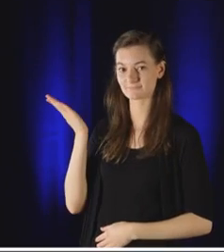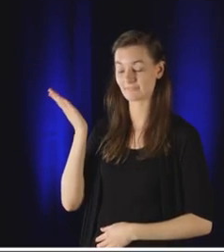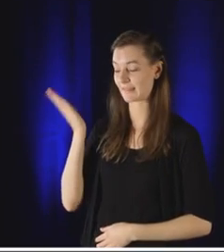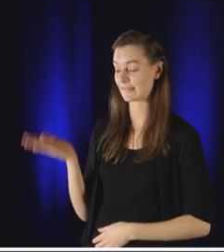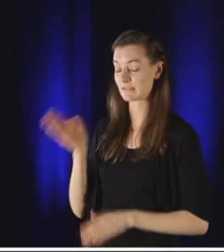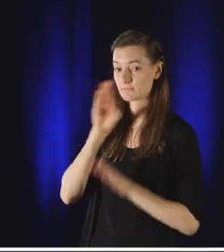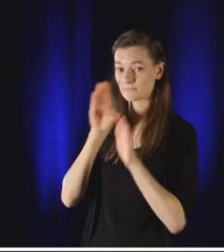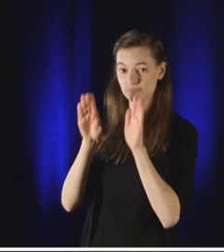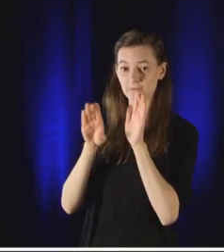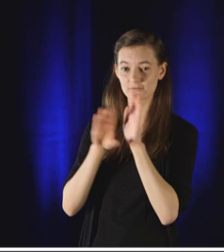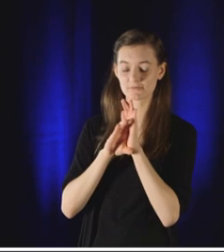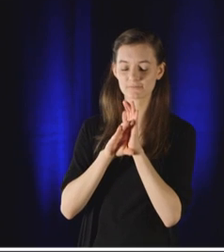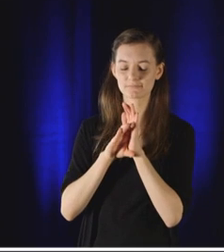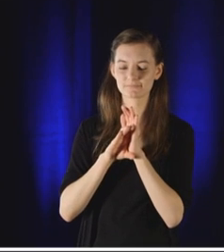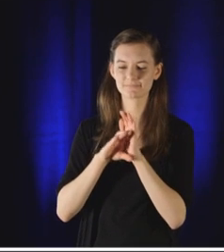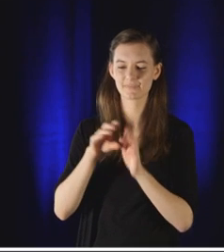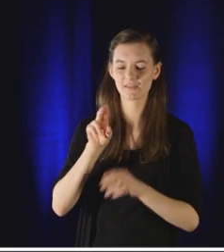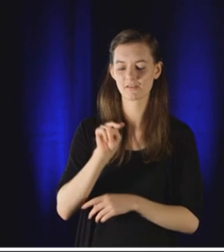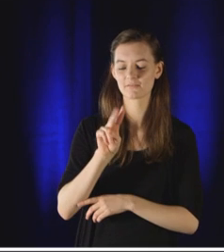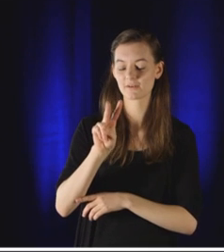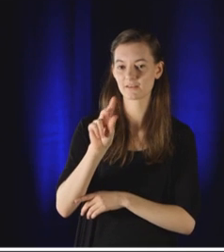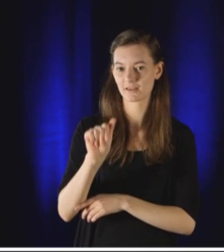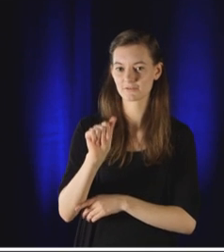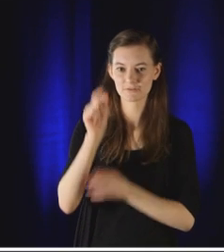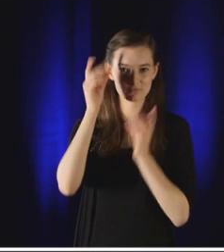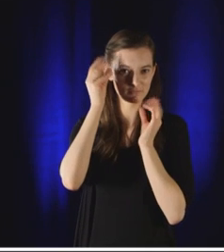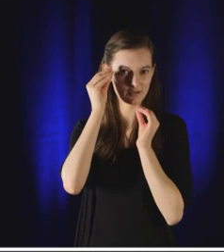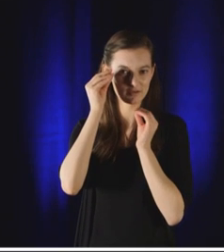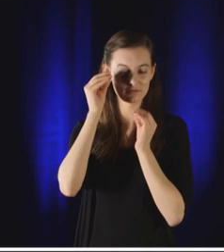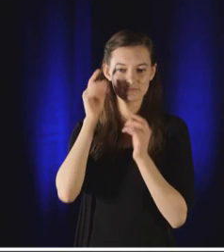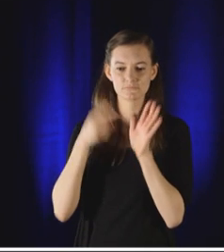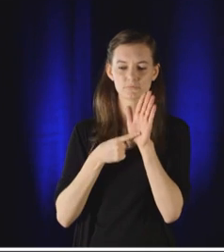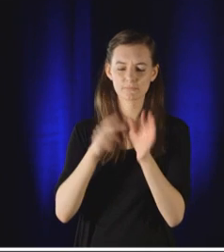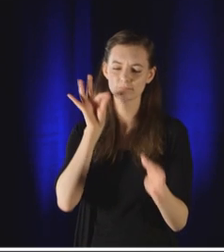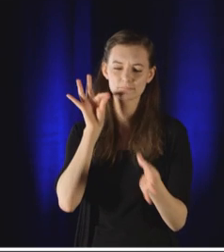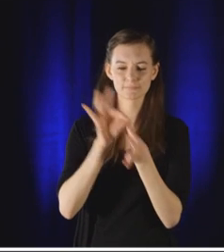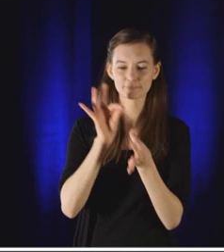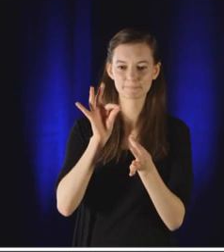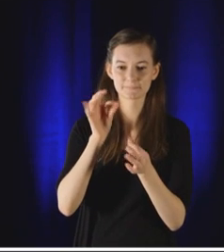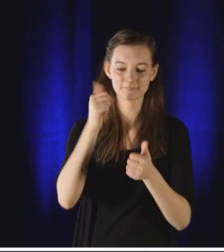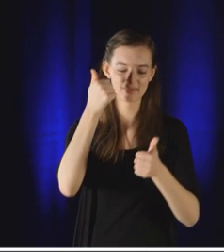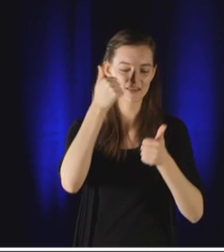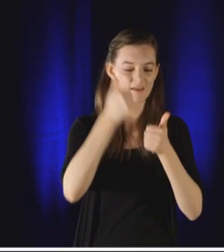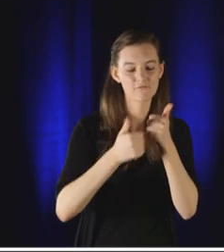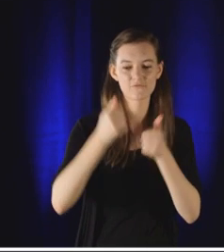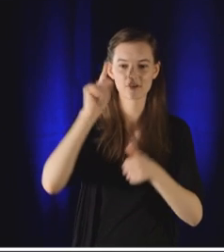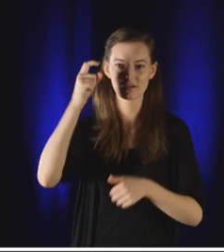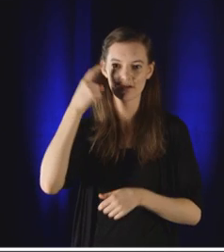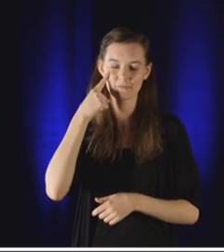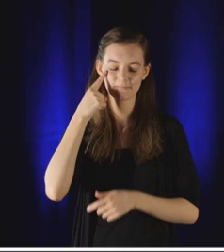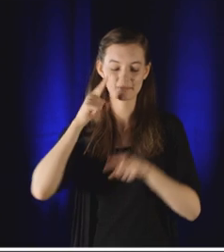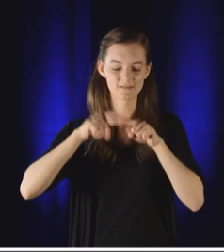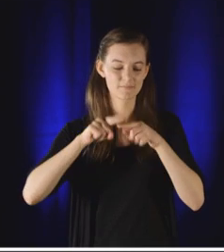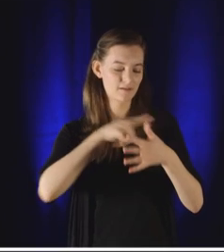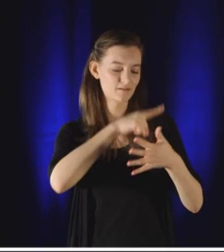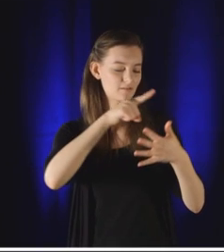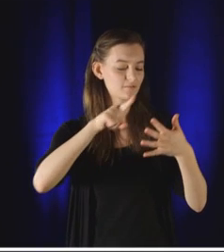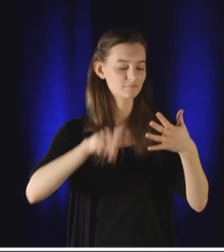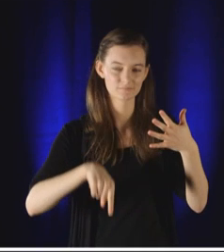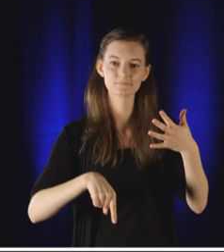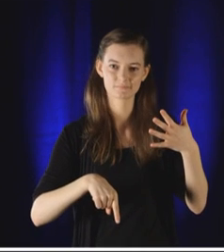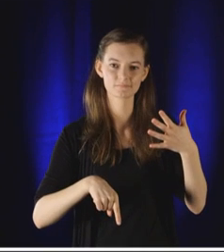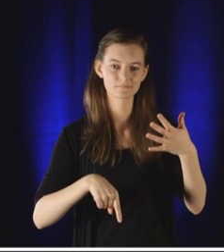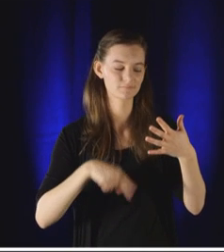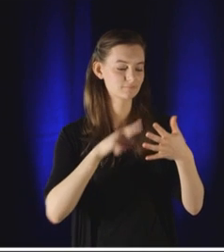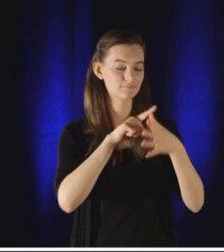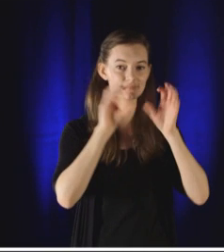This picture depicts the essence of nonviolent strategy. It shows how every government depends on numerous institutions in